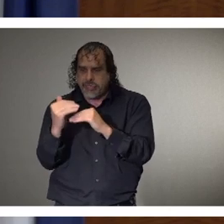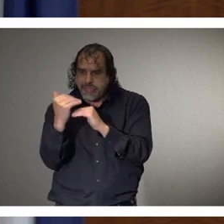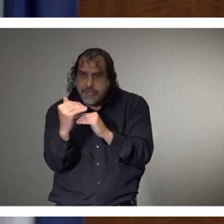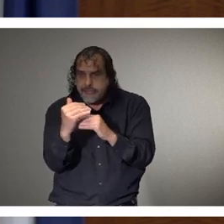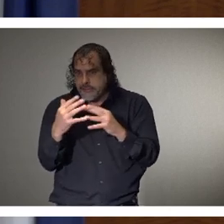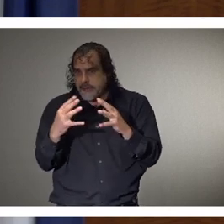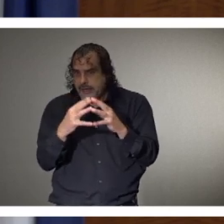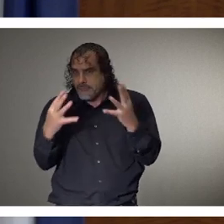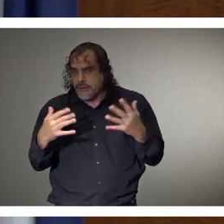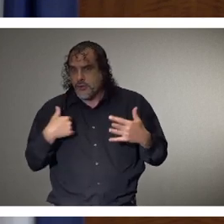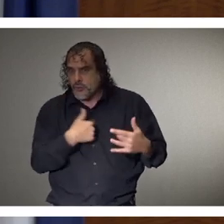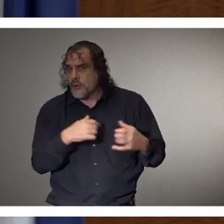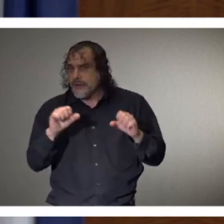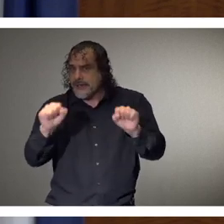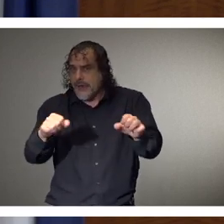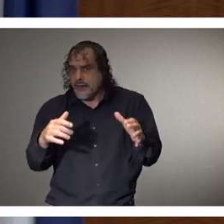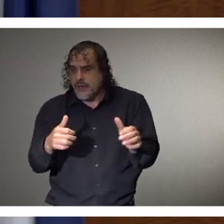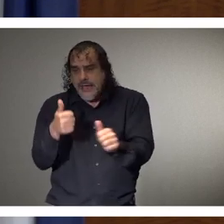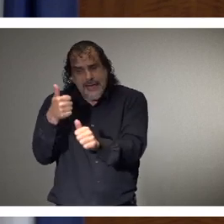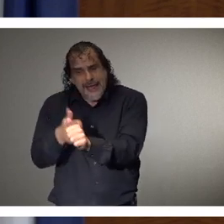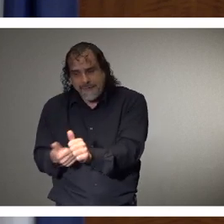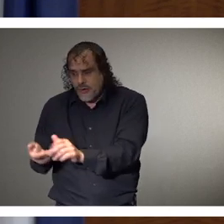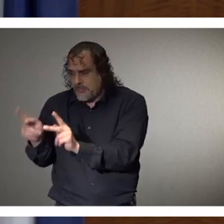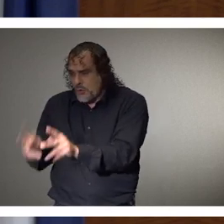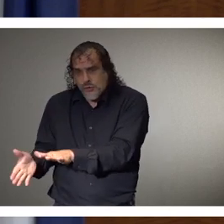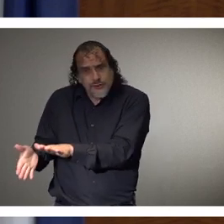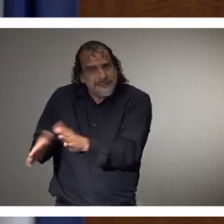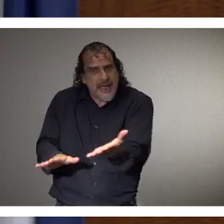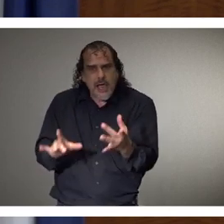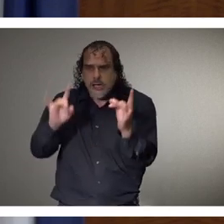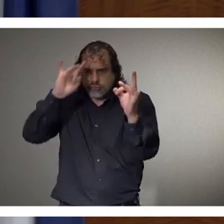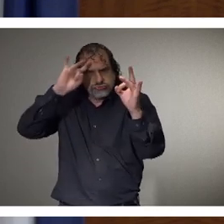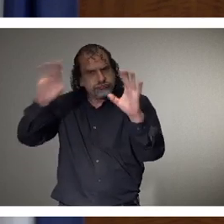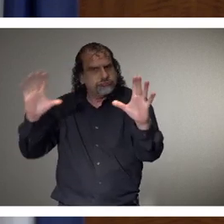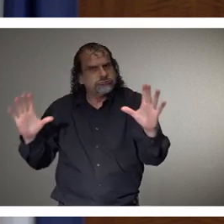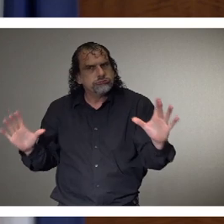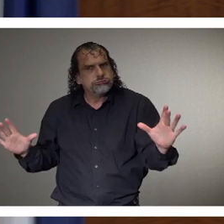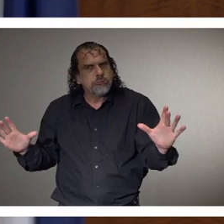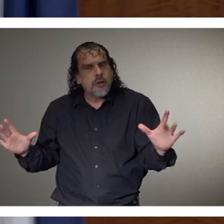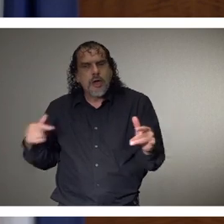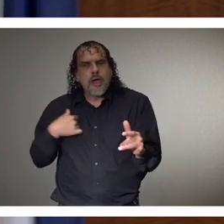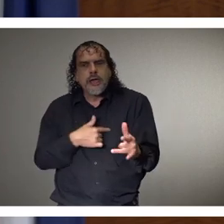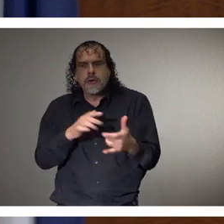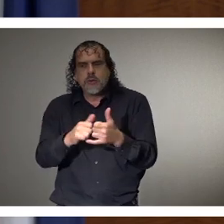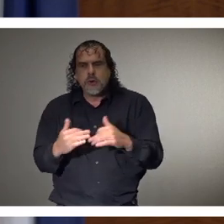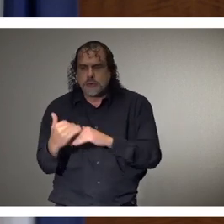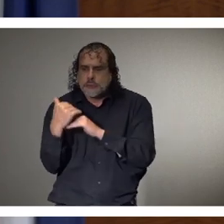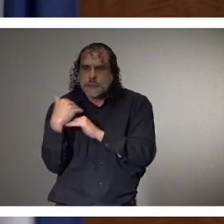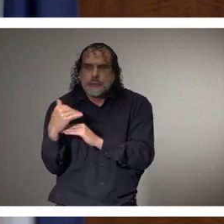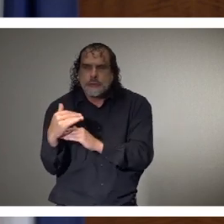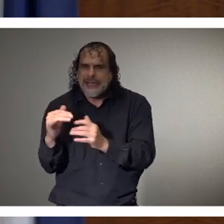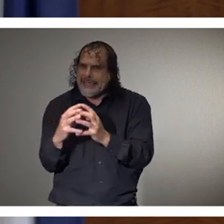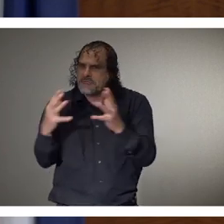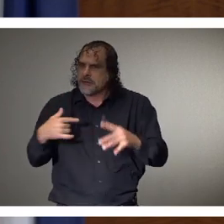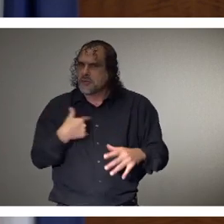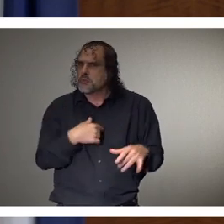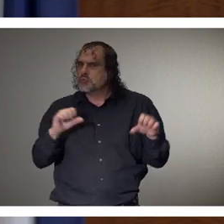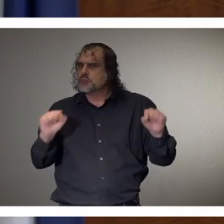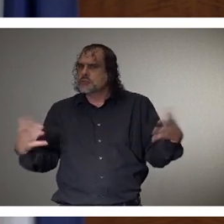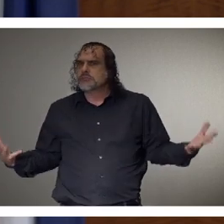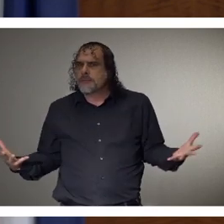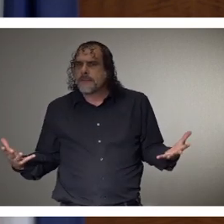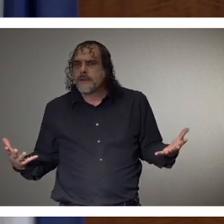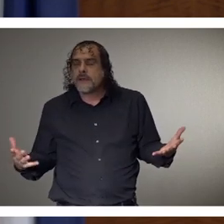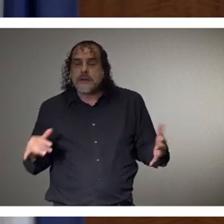this. Every single death, uh, is, uh, tragic, and we want to mitigate and minimize those if at all possible.